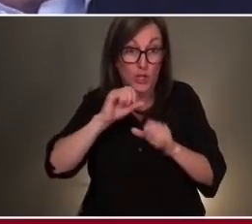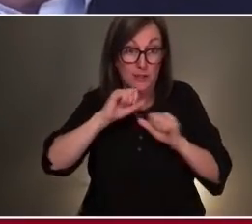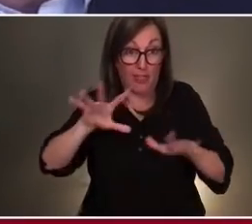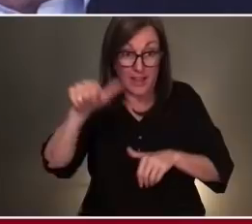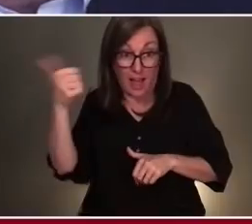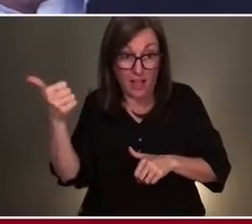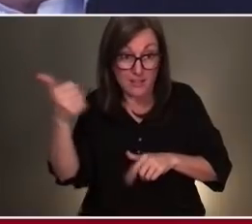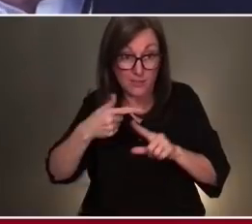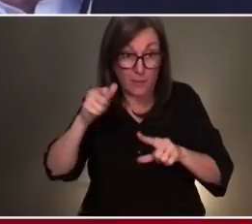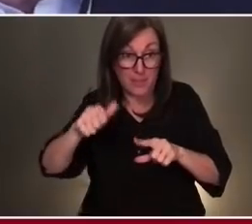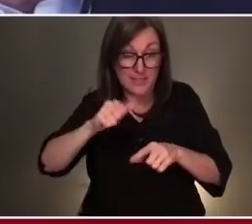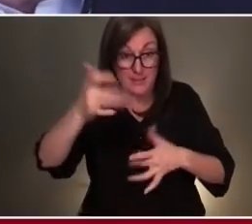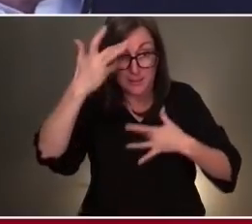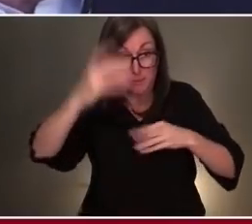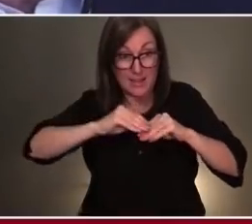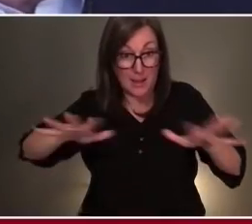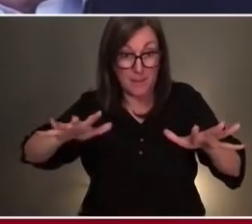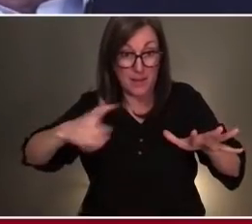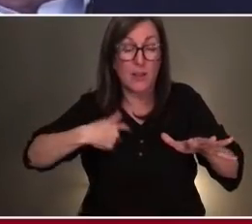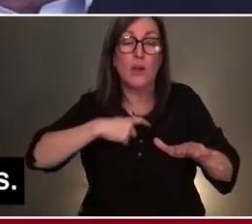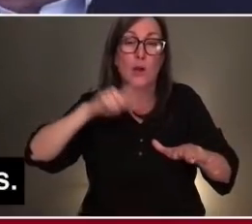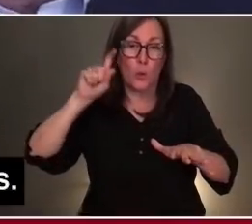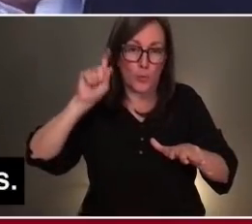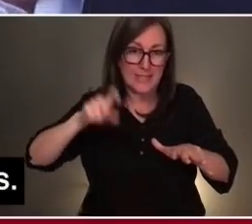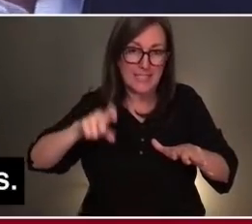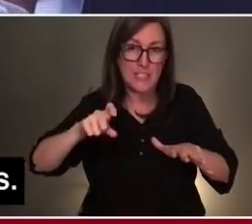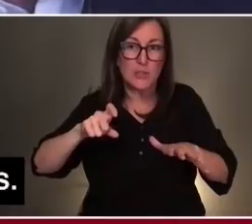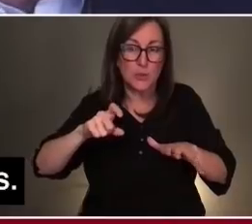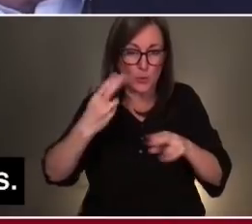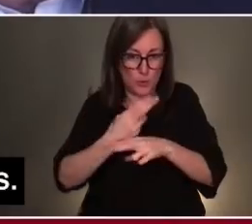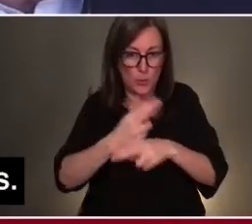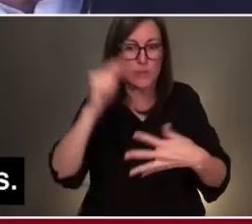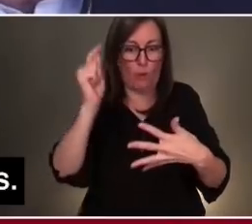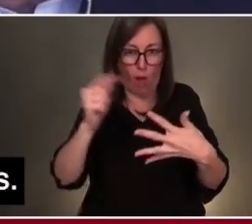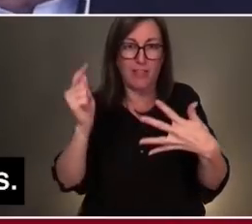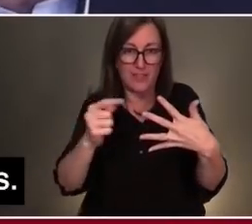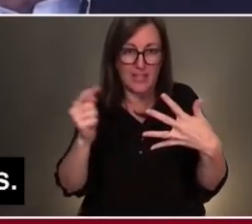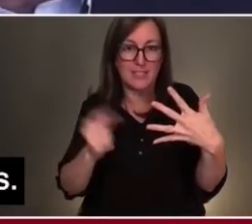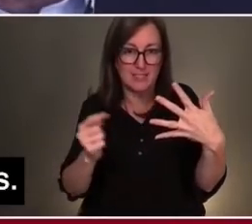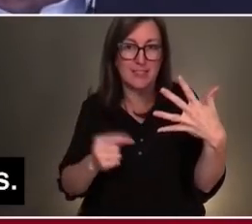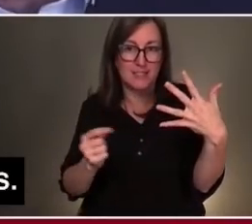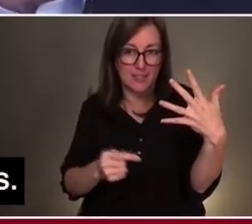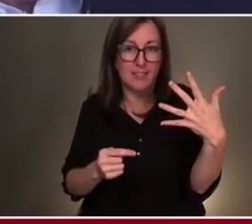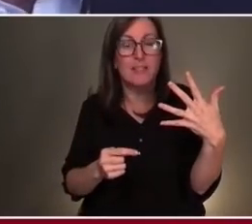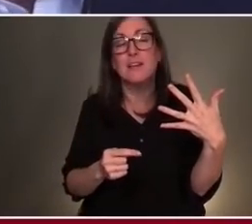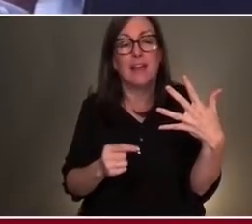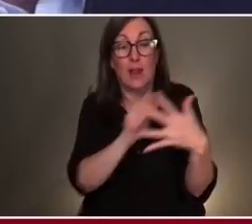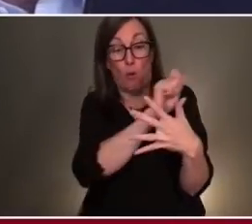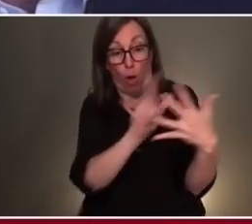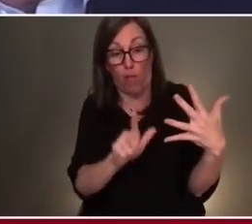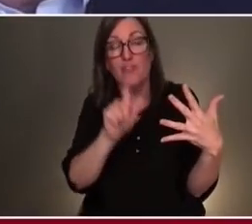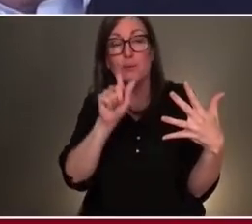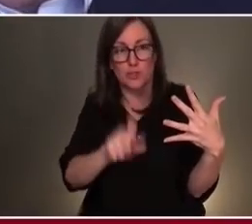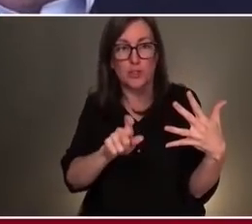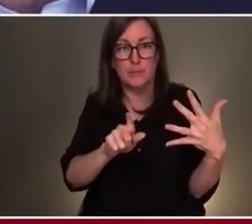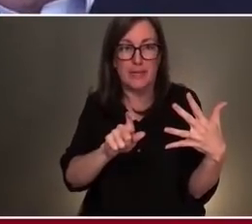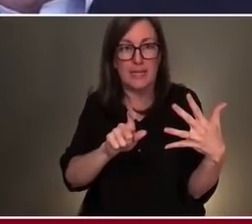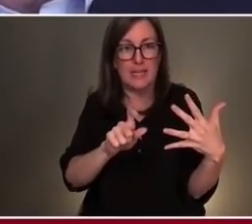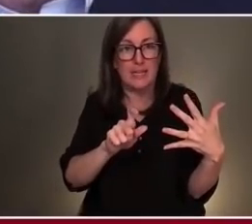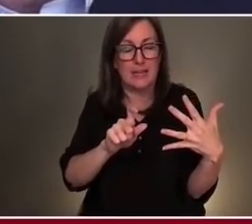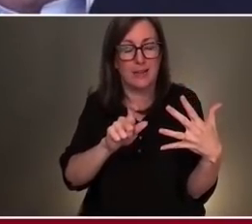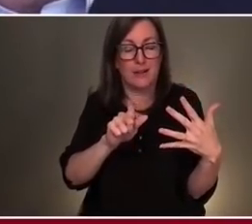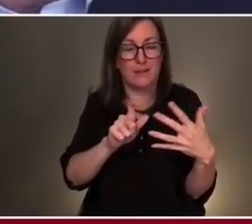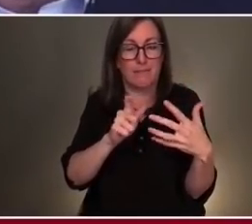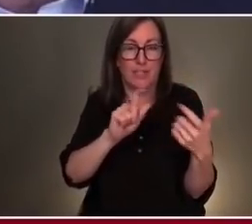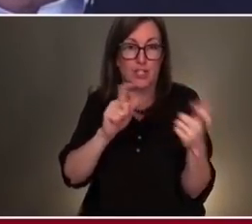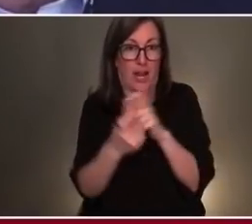this pandemic, is we should be embarking on all of these. These should be fundamental game changers. You know, people don't realize